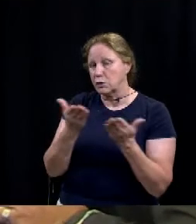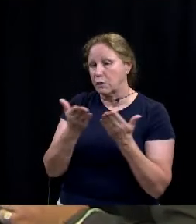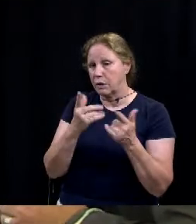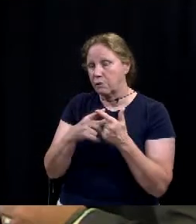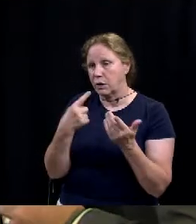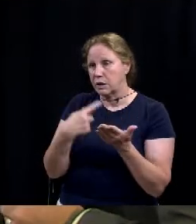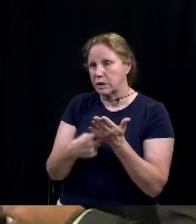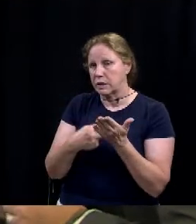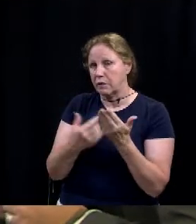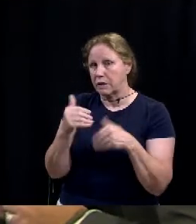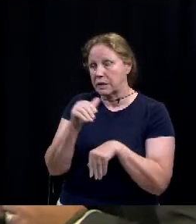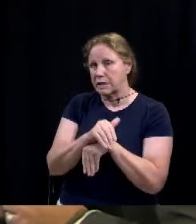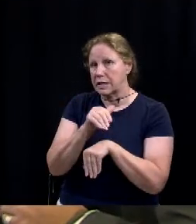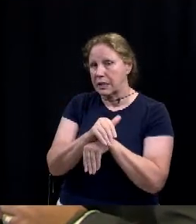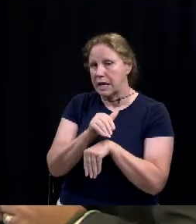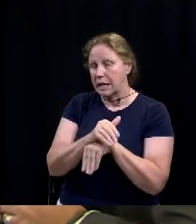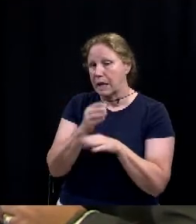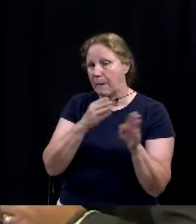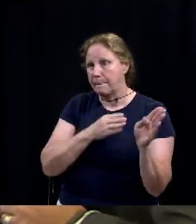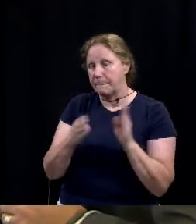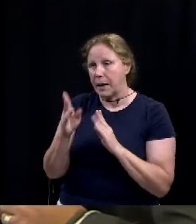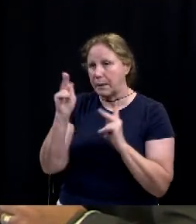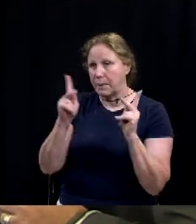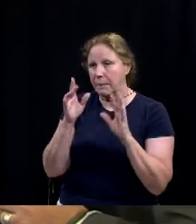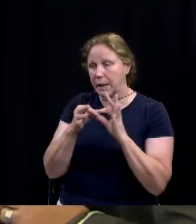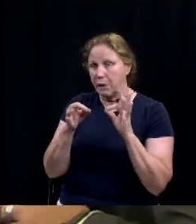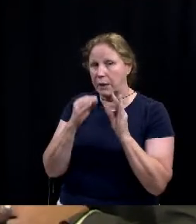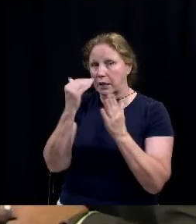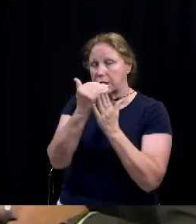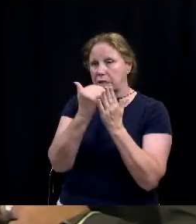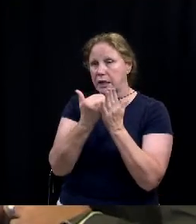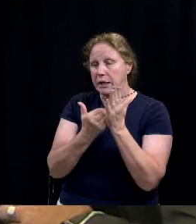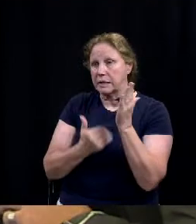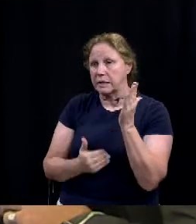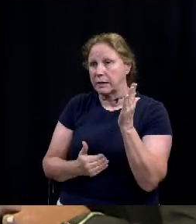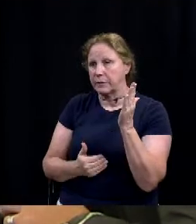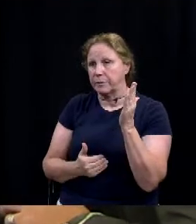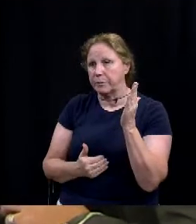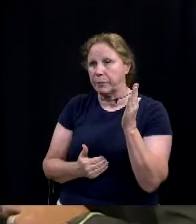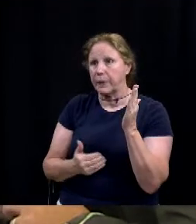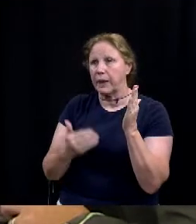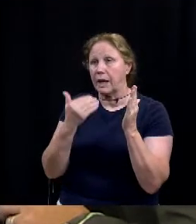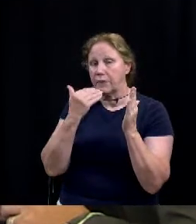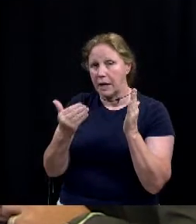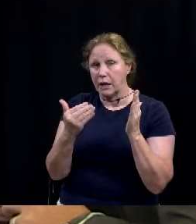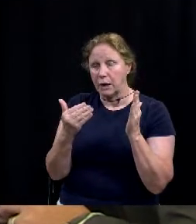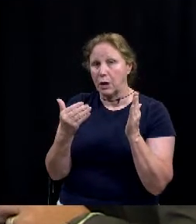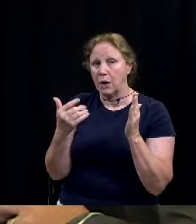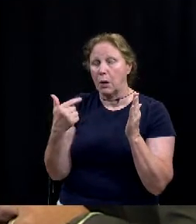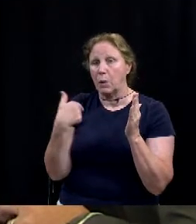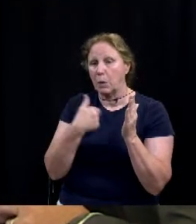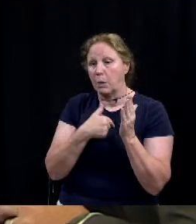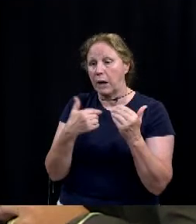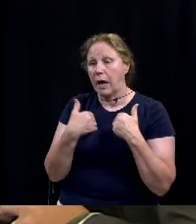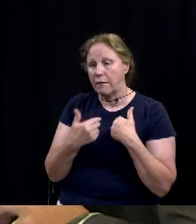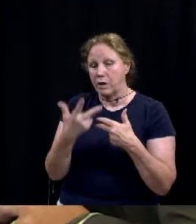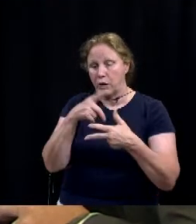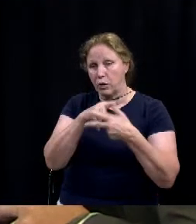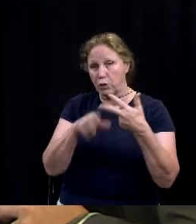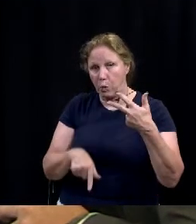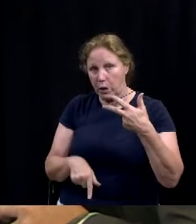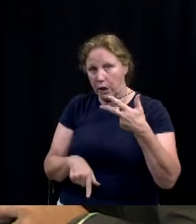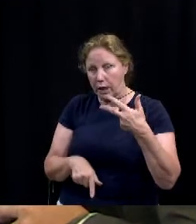discussion of tonight's planning public hearing agenda items. Thank you Mayor, City Council. We just have three public hearings